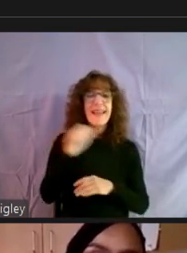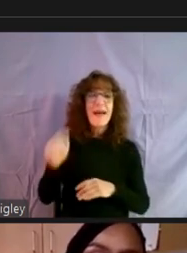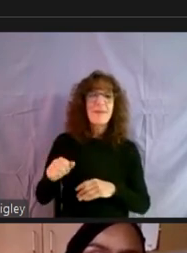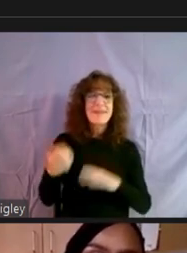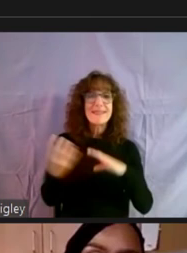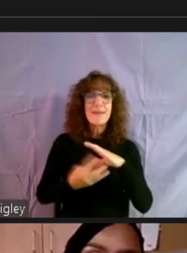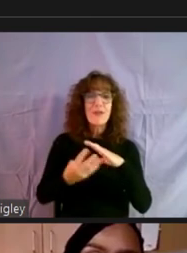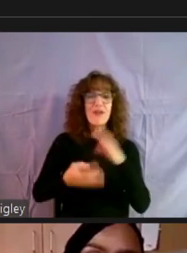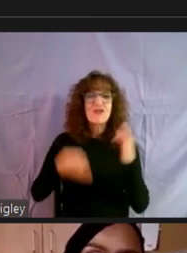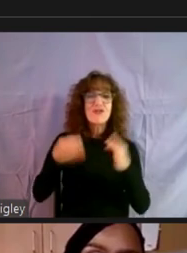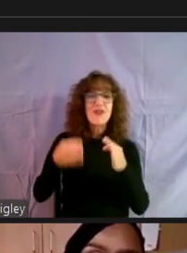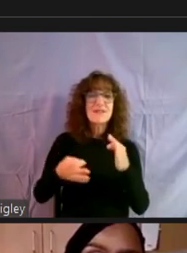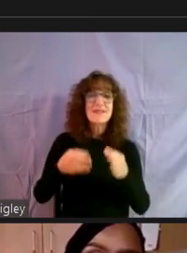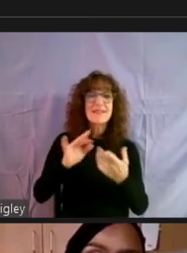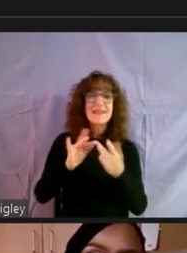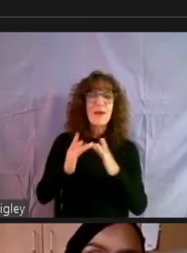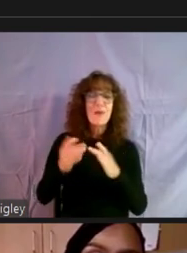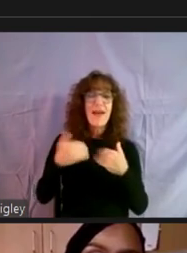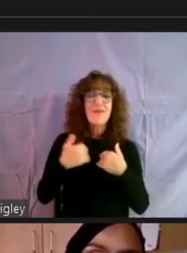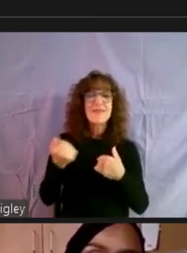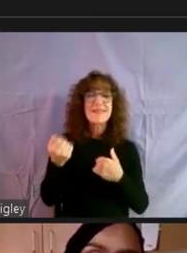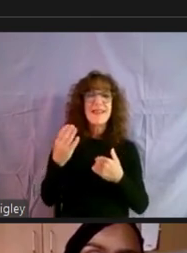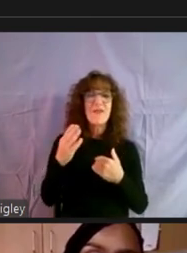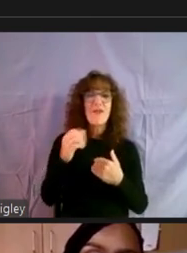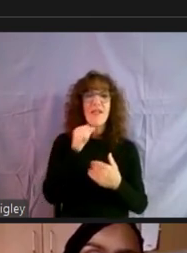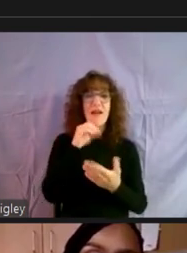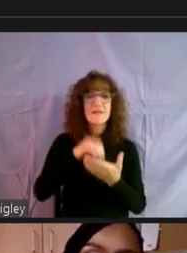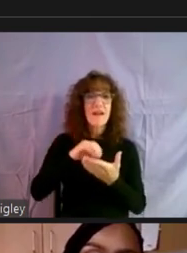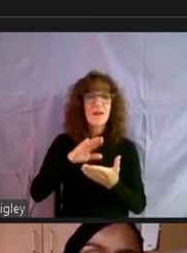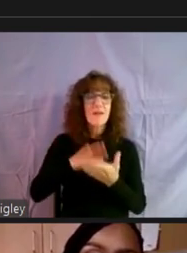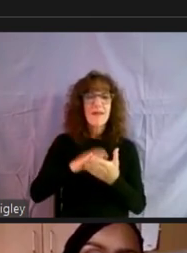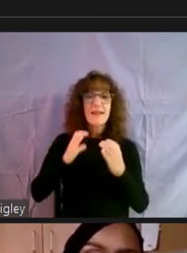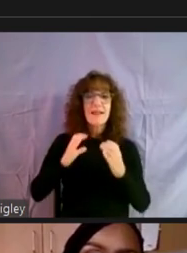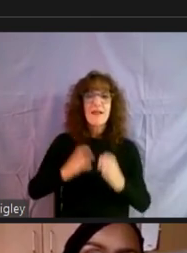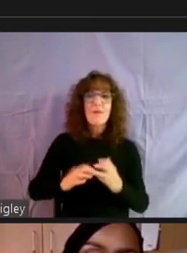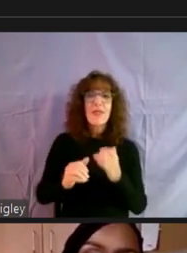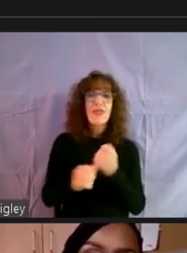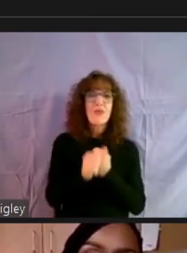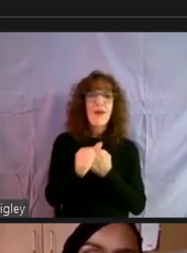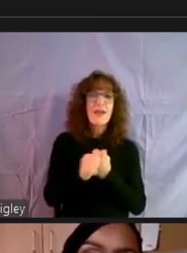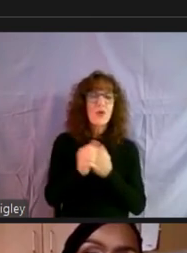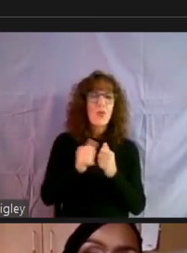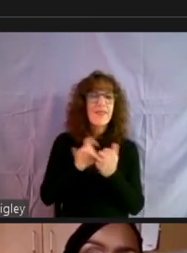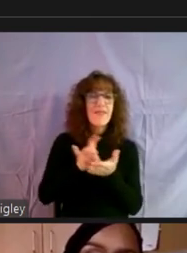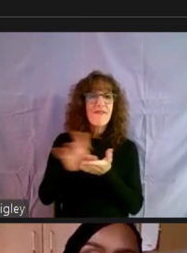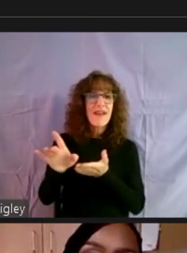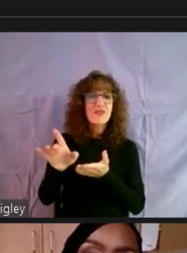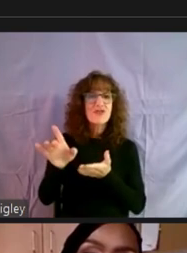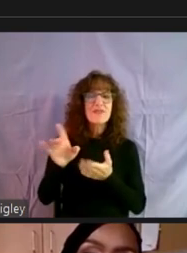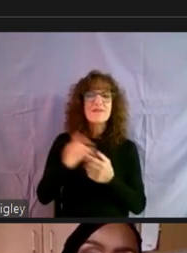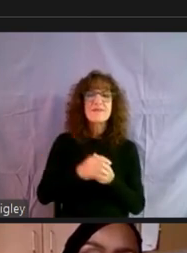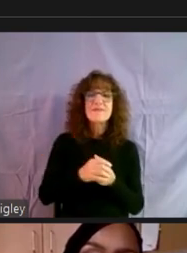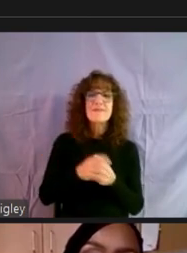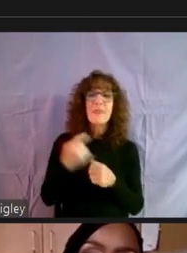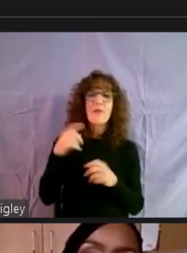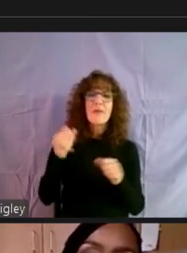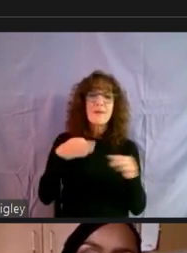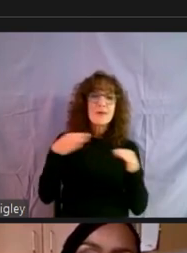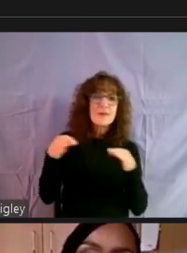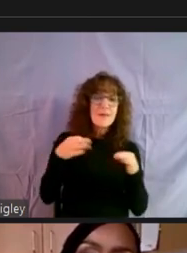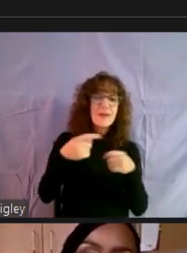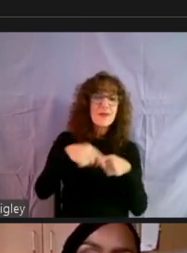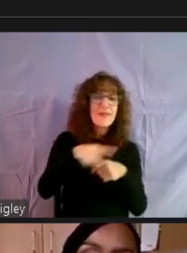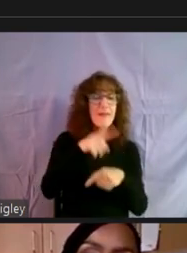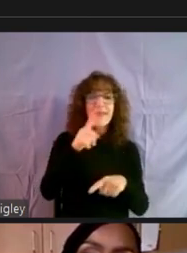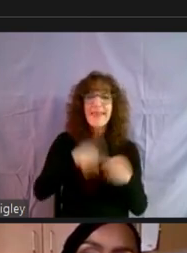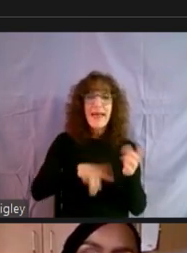uh, says we have several undocumented clients who have been threatened with eviction, although we've been able to explain to them that